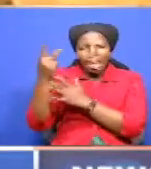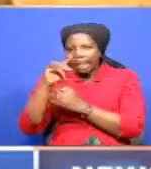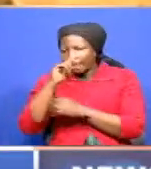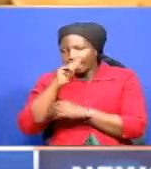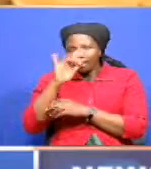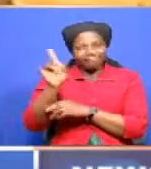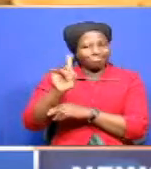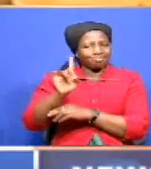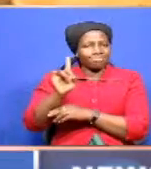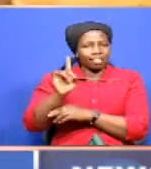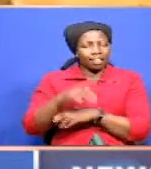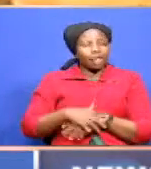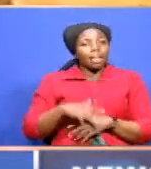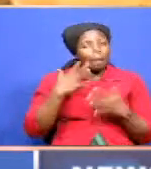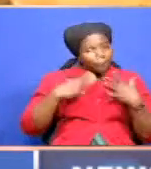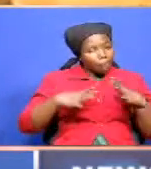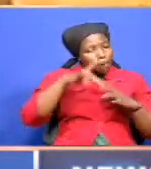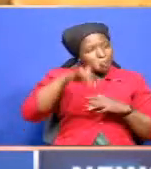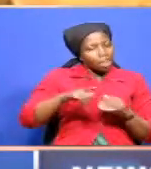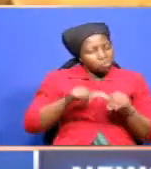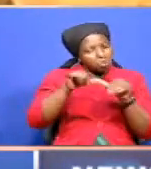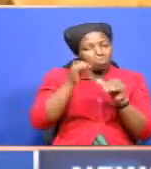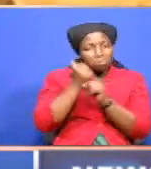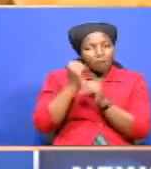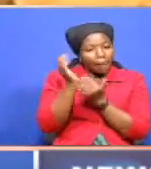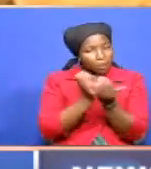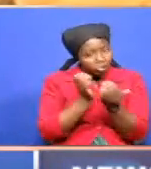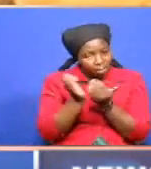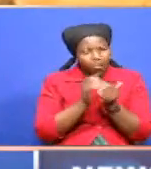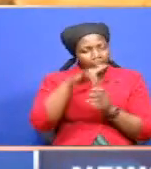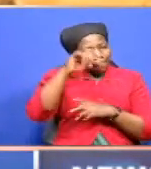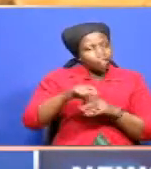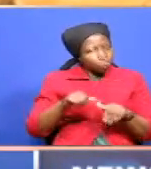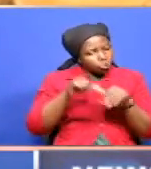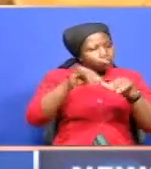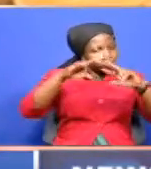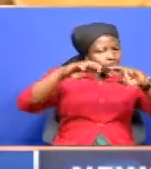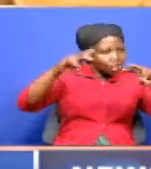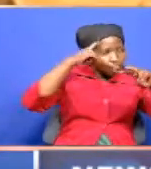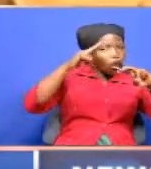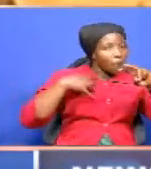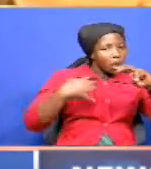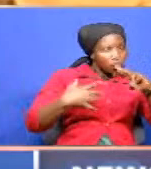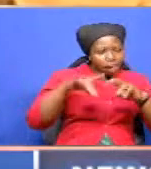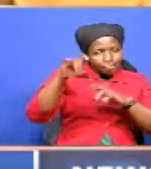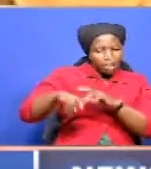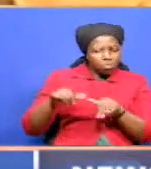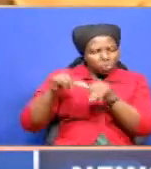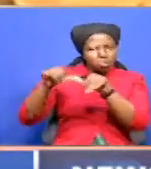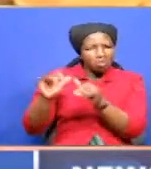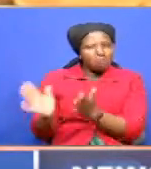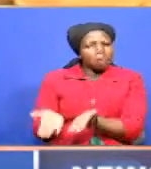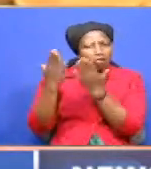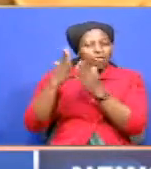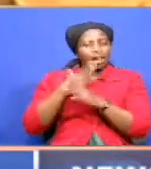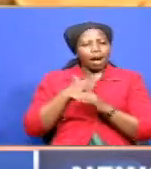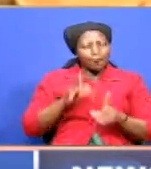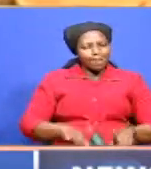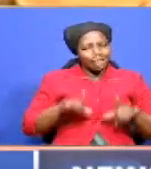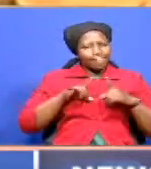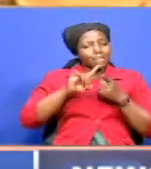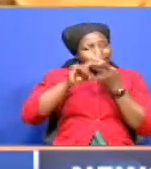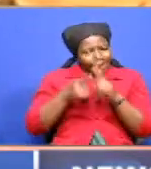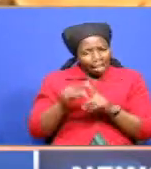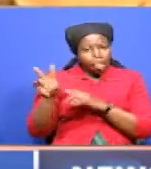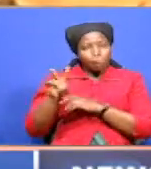So, we to wait for the country do Biashara, we to go Mali, we to improve our living standards in both